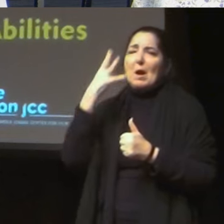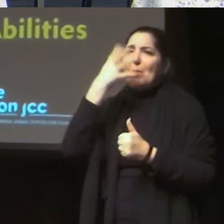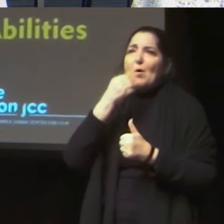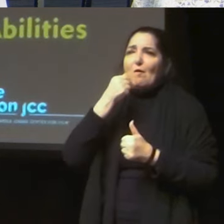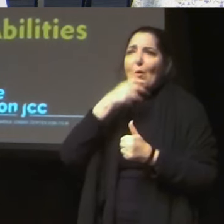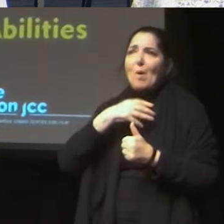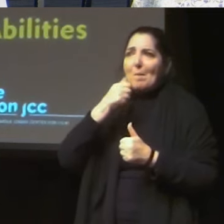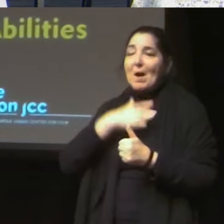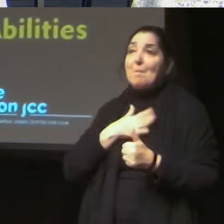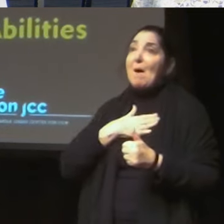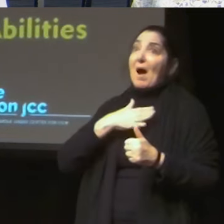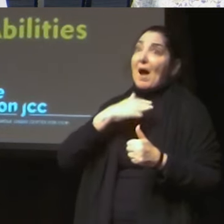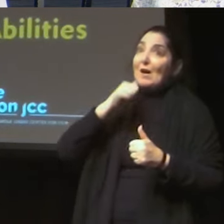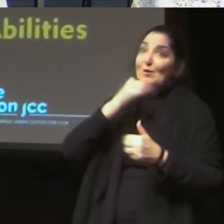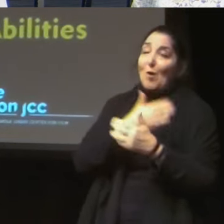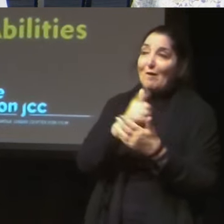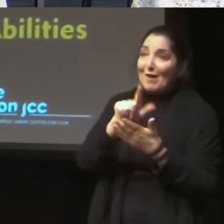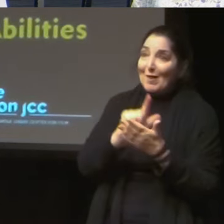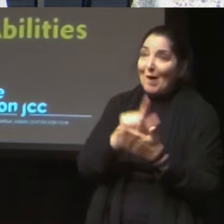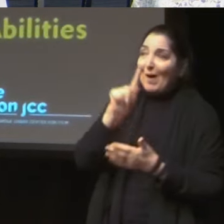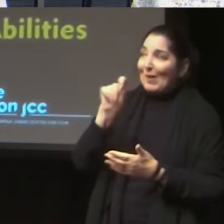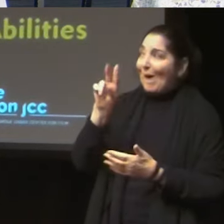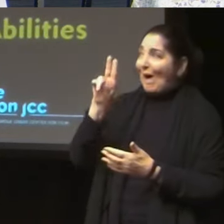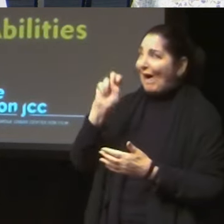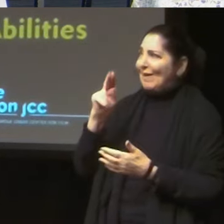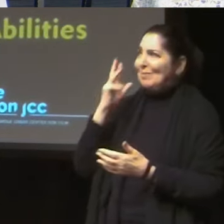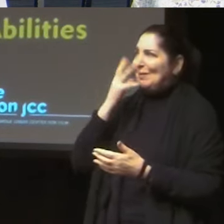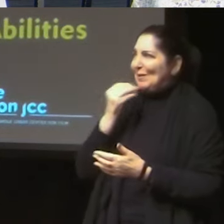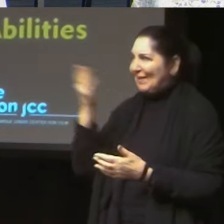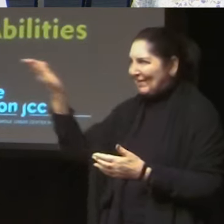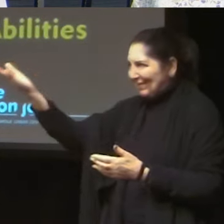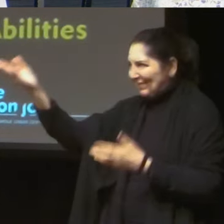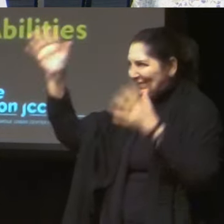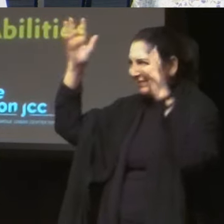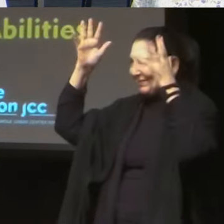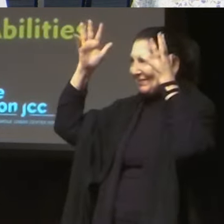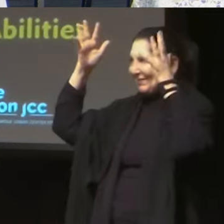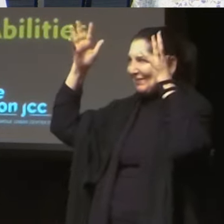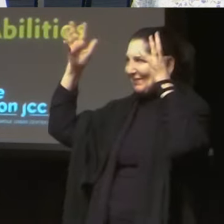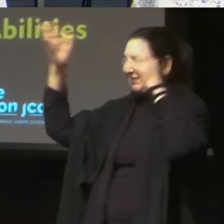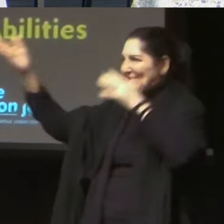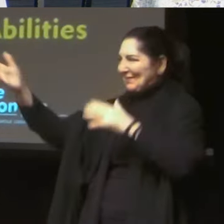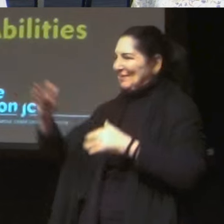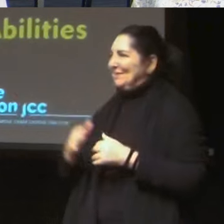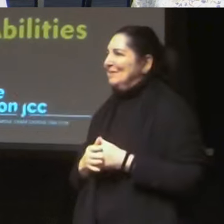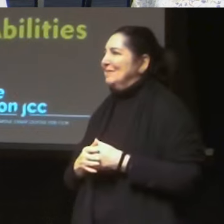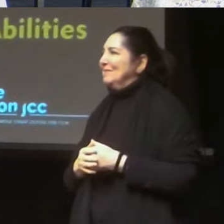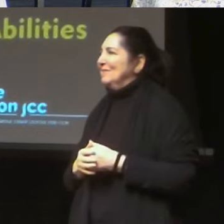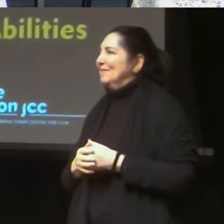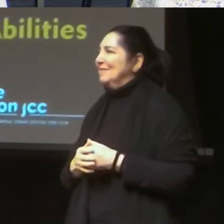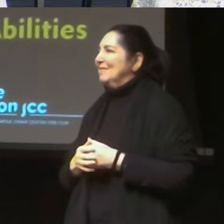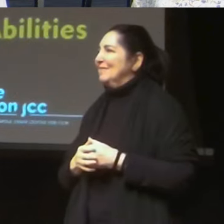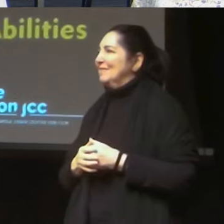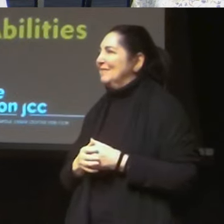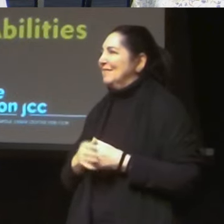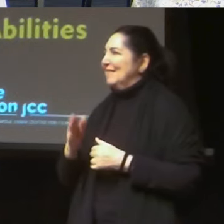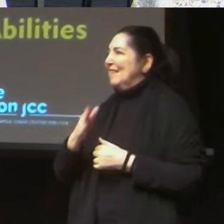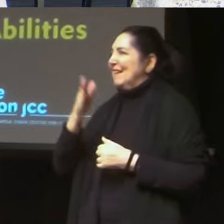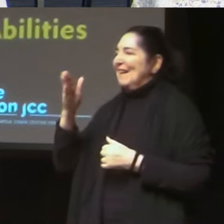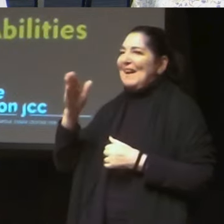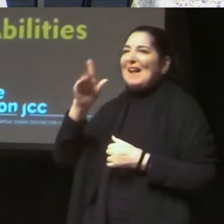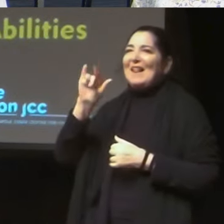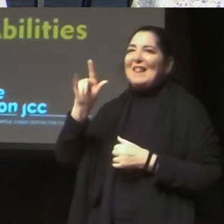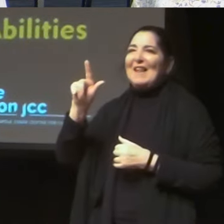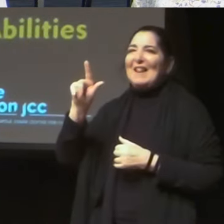Annette Smith, who has a daughter, Tiffany, who has multiple disabilities. Her and Derek